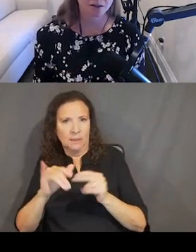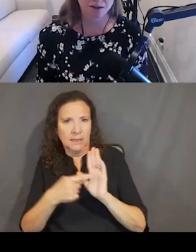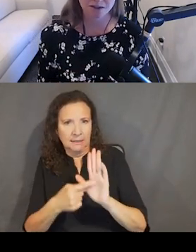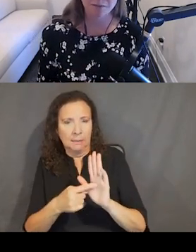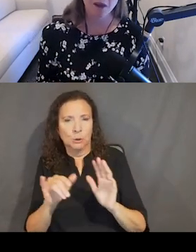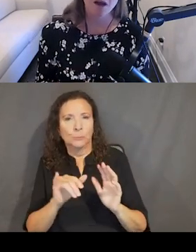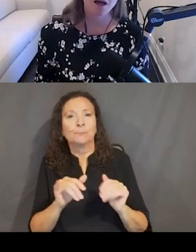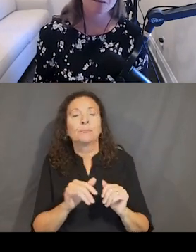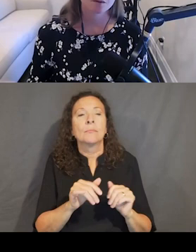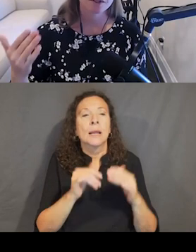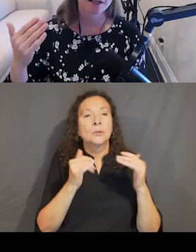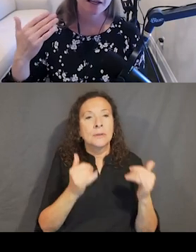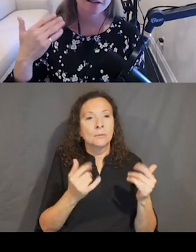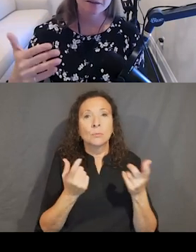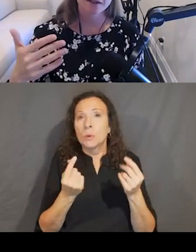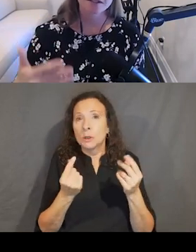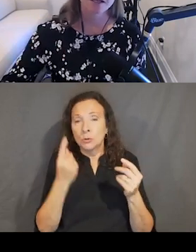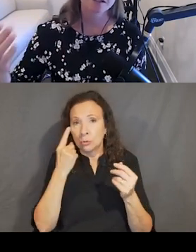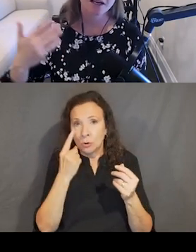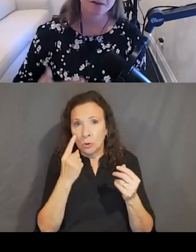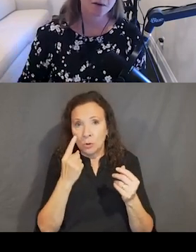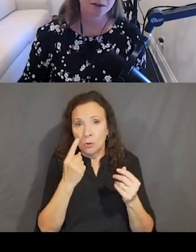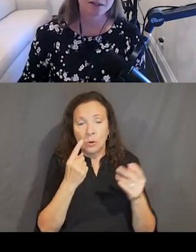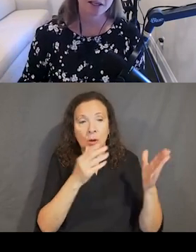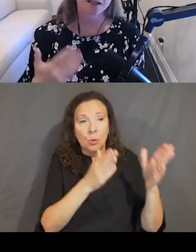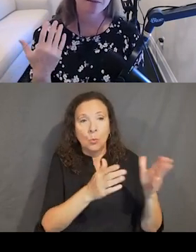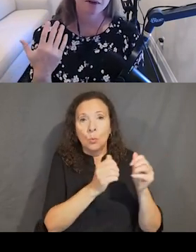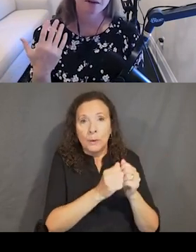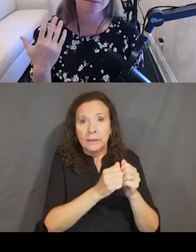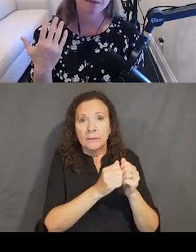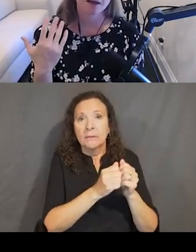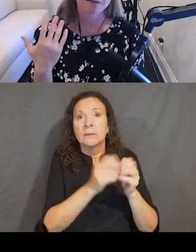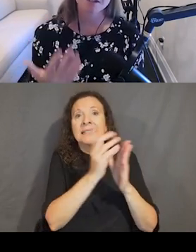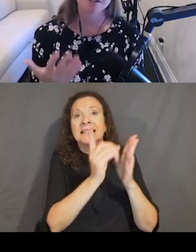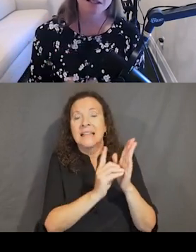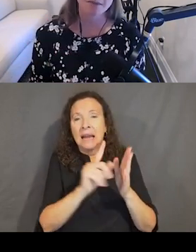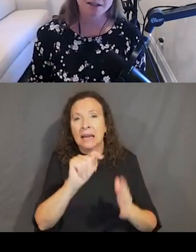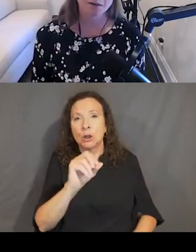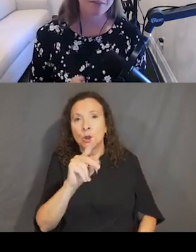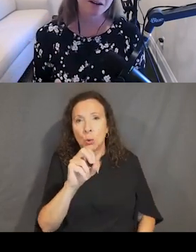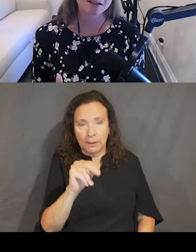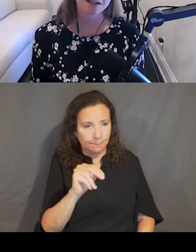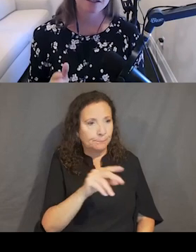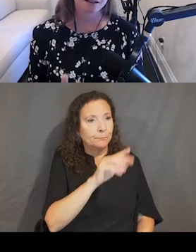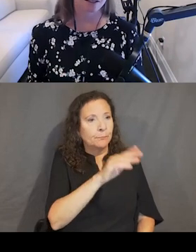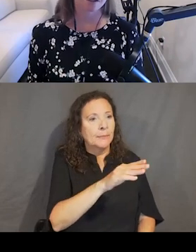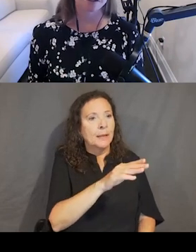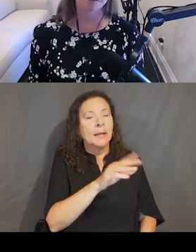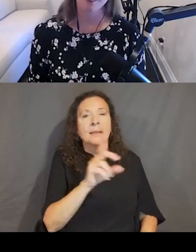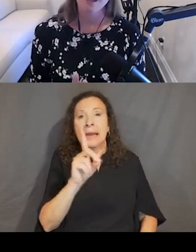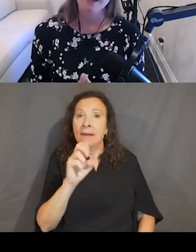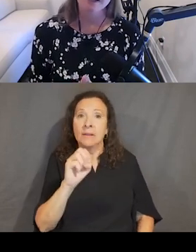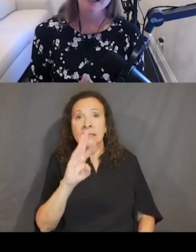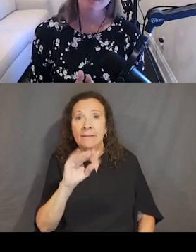with design tokens. So we're looking at a default state and a focus state of just this text box from a parent design